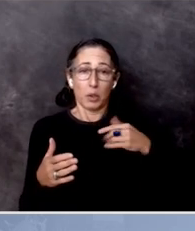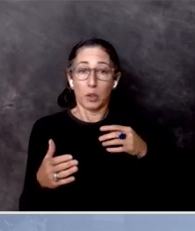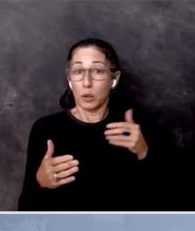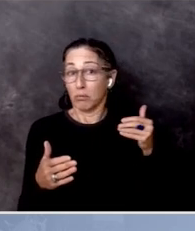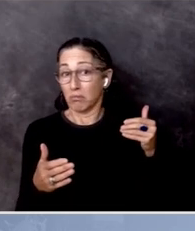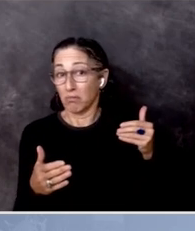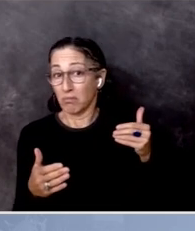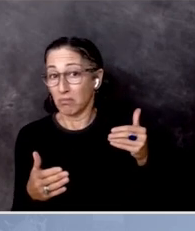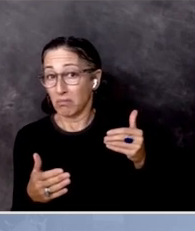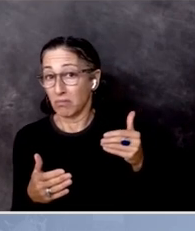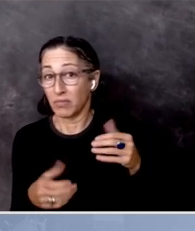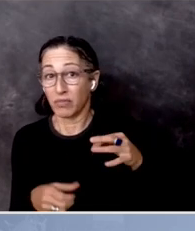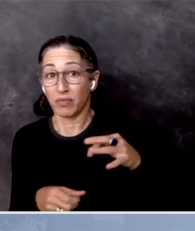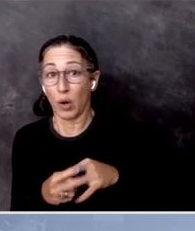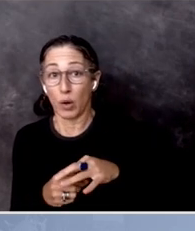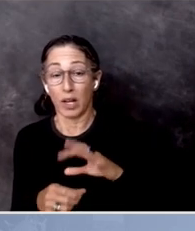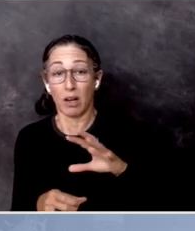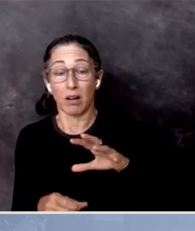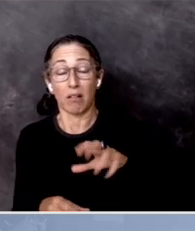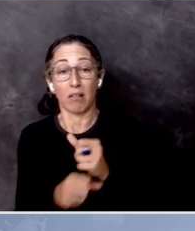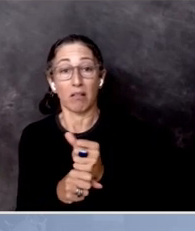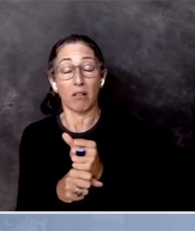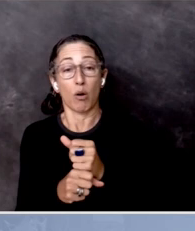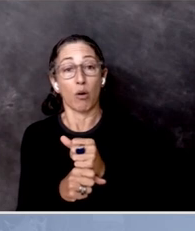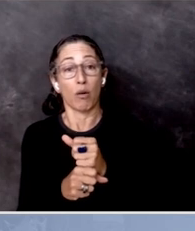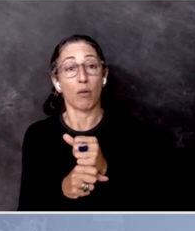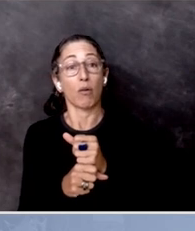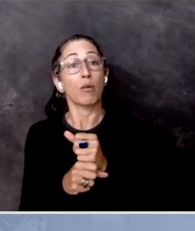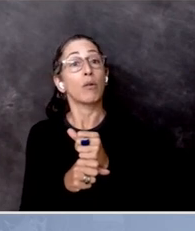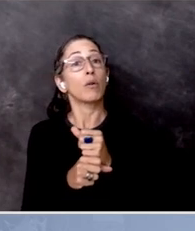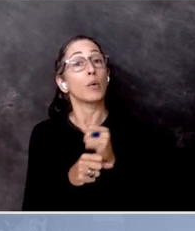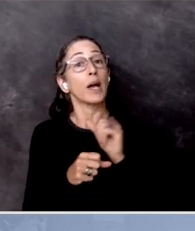is for us all to model and advertise